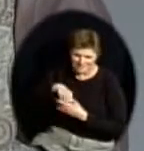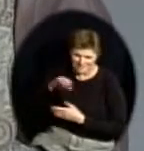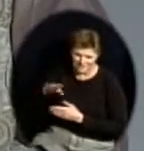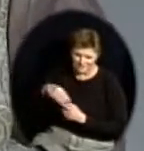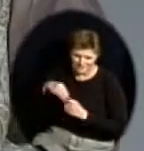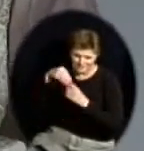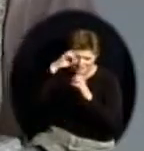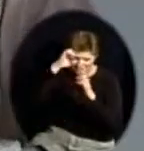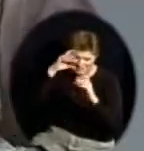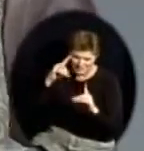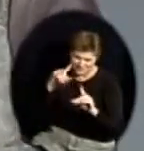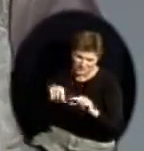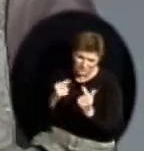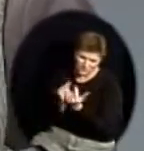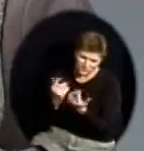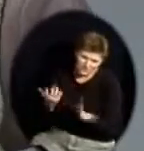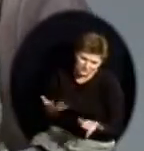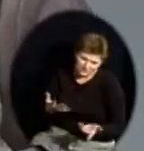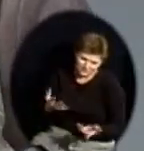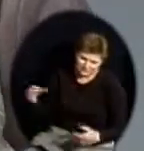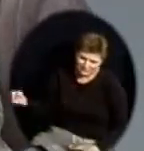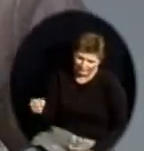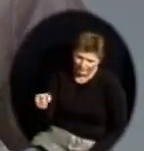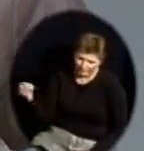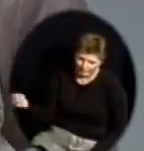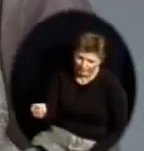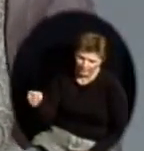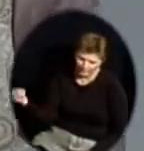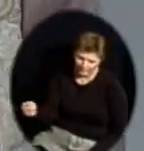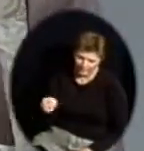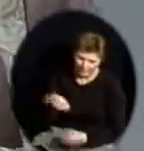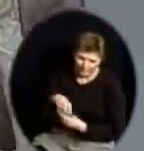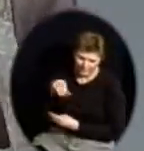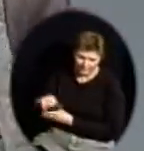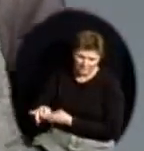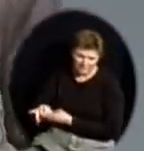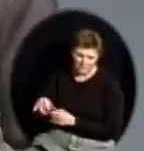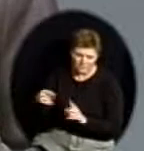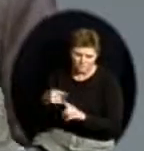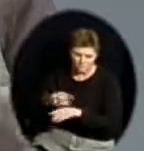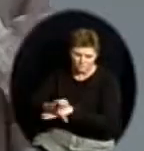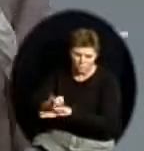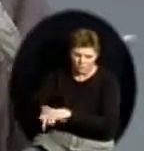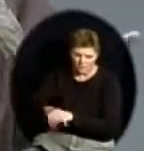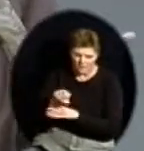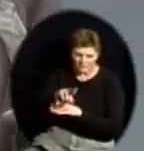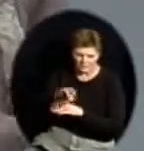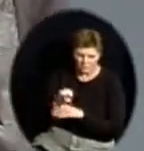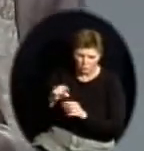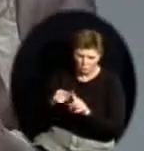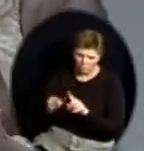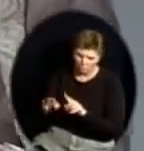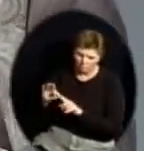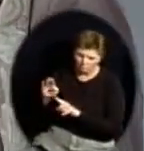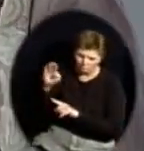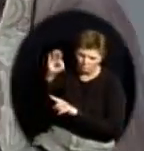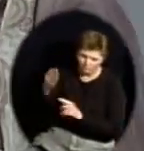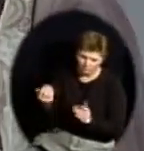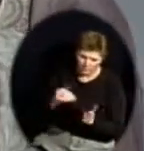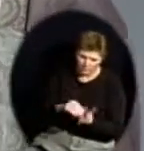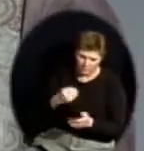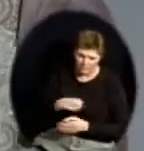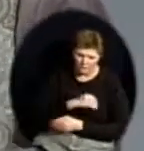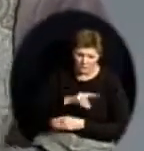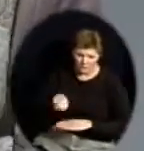information now that the federal government has again looked at the states, and we're hoping to work with our National Education Association does a lot of data